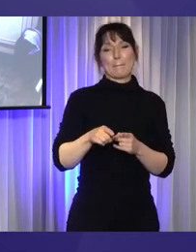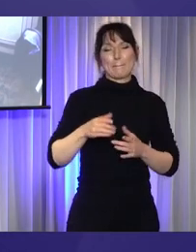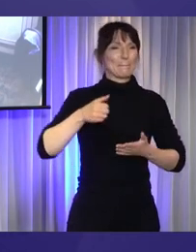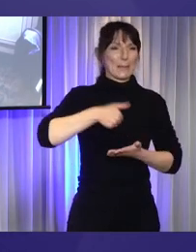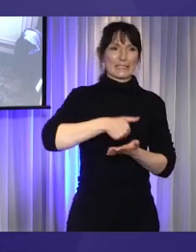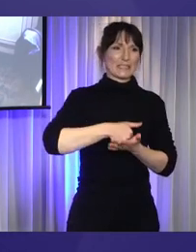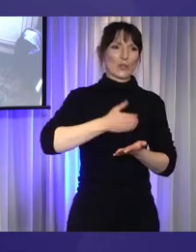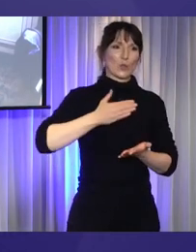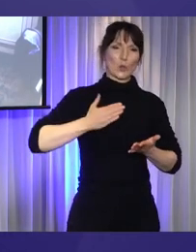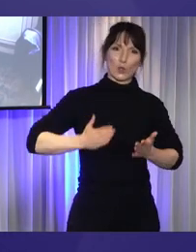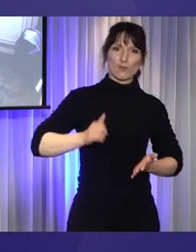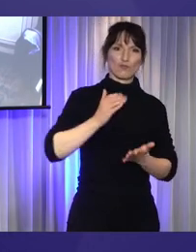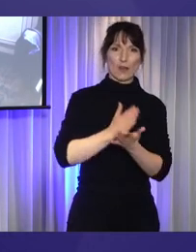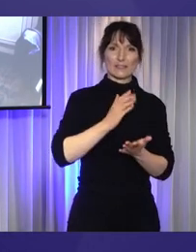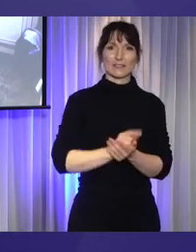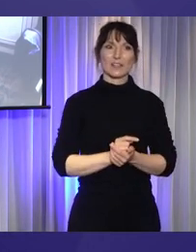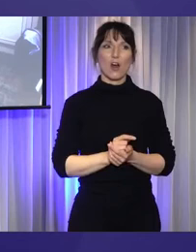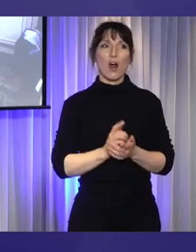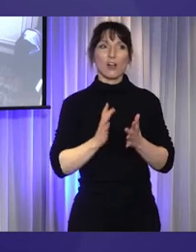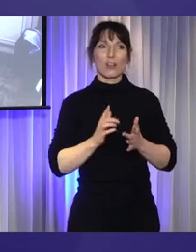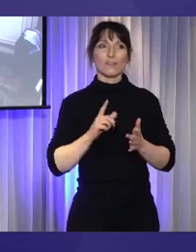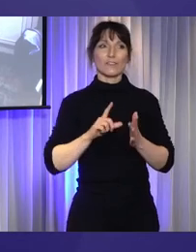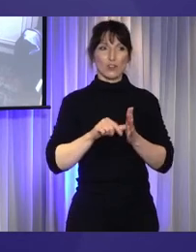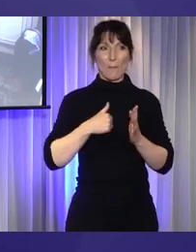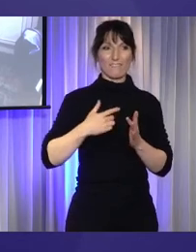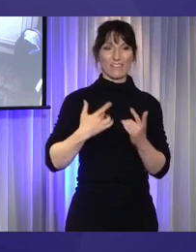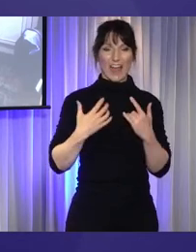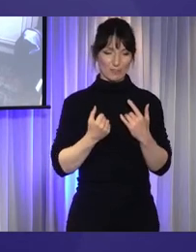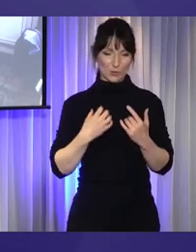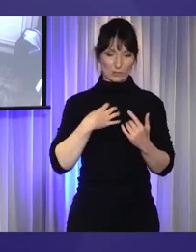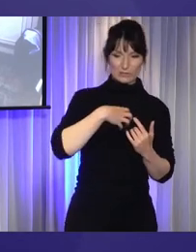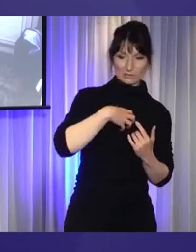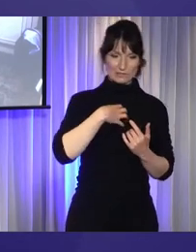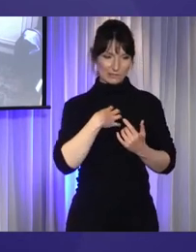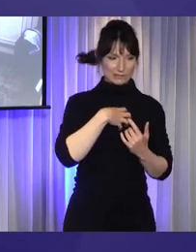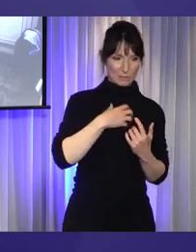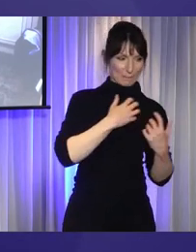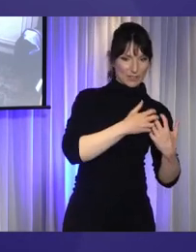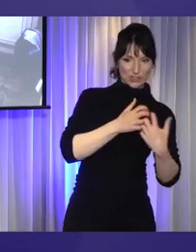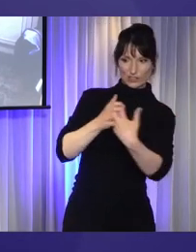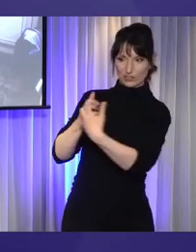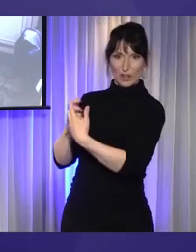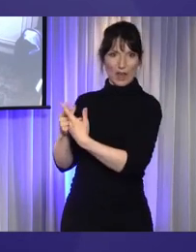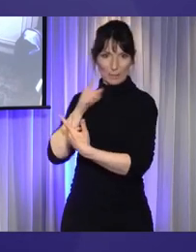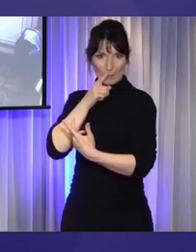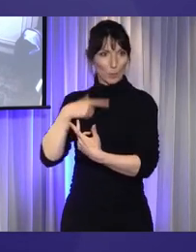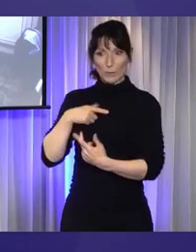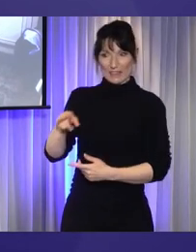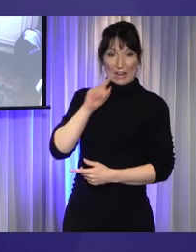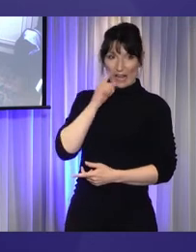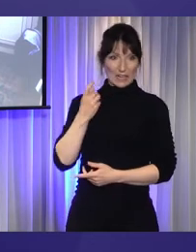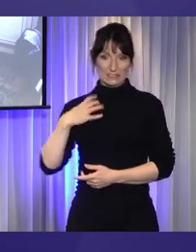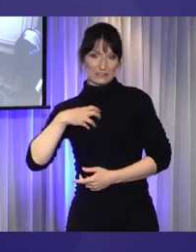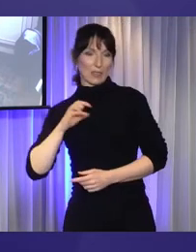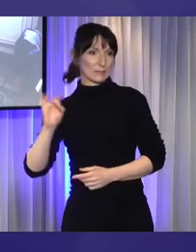Most times I feel like I have to code switch because most people do not have the culturally responsive practices to hold space